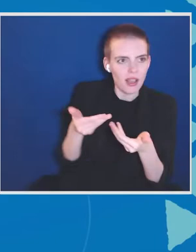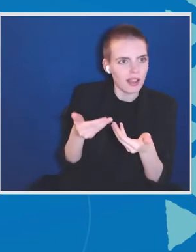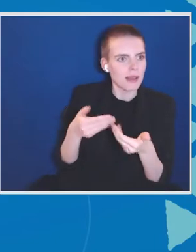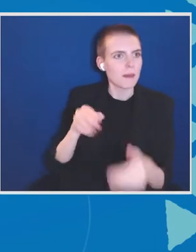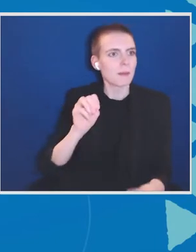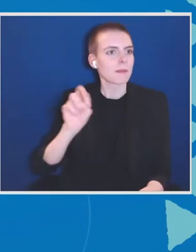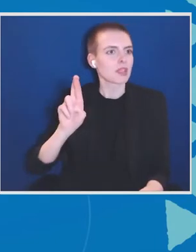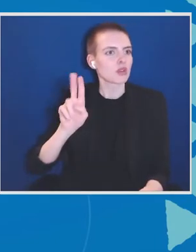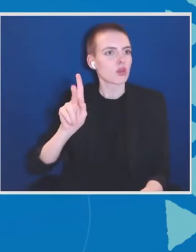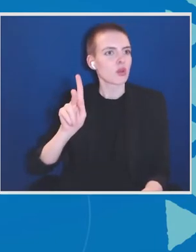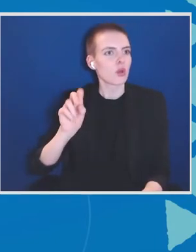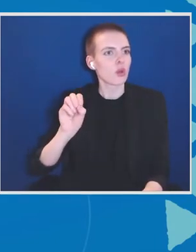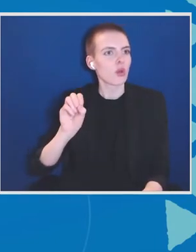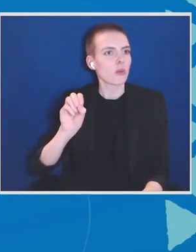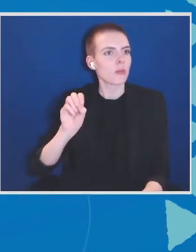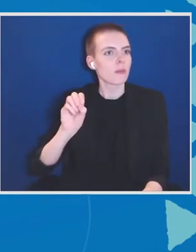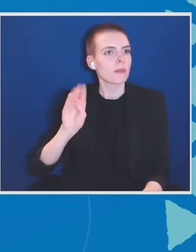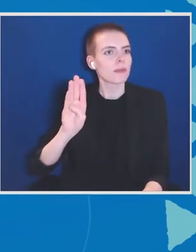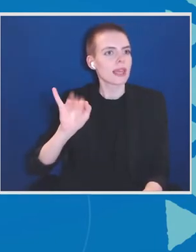stage. Thank you very much.